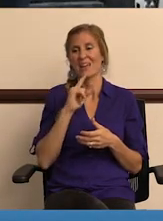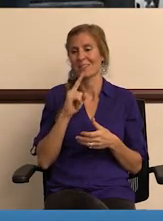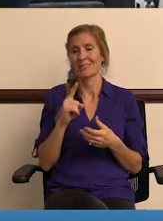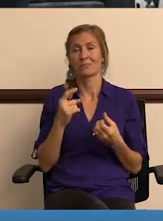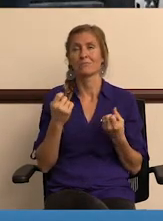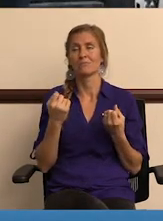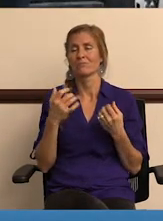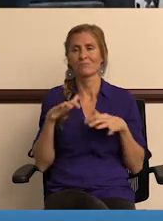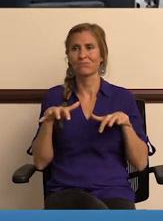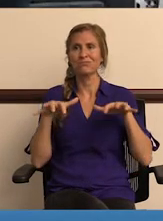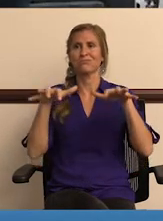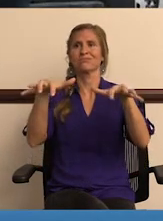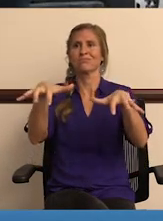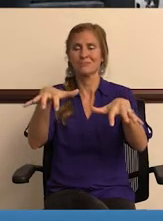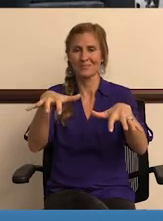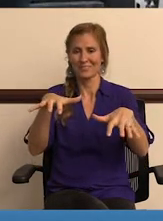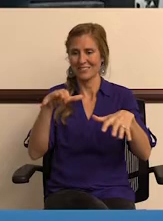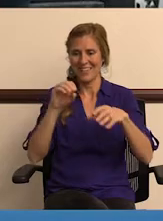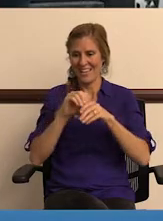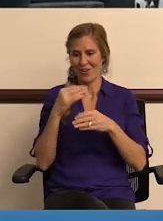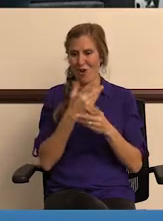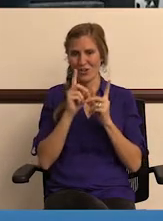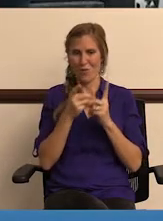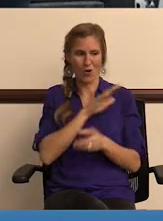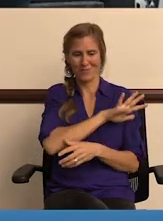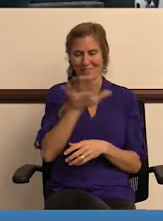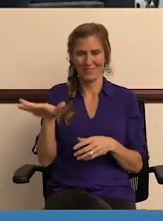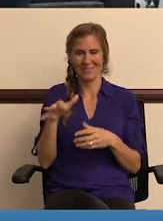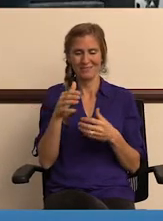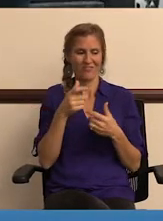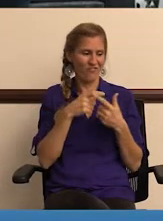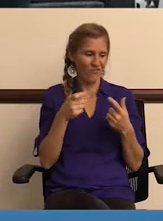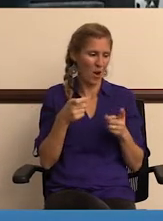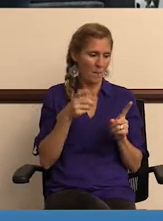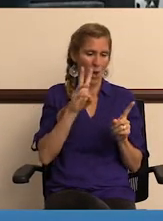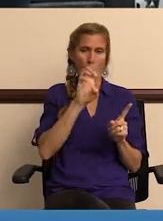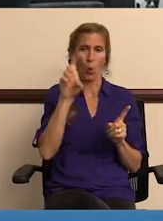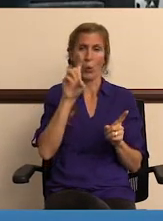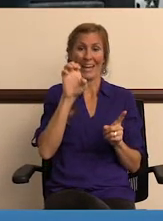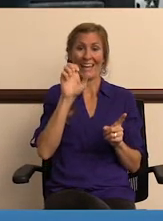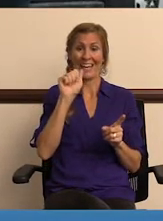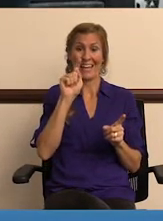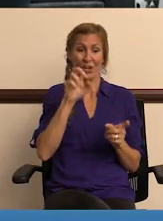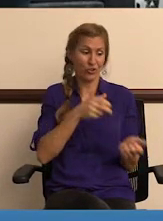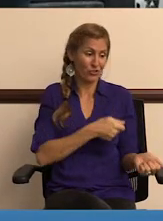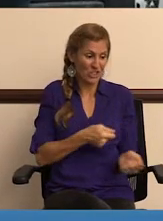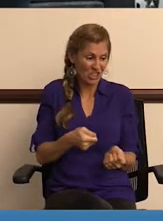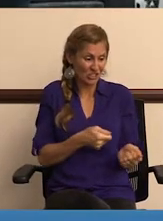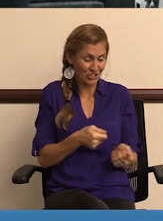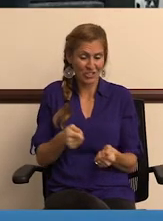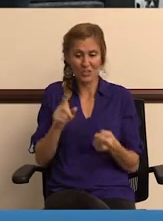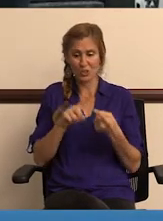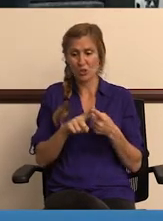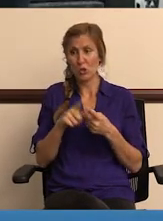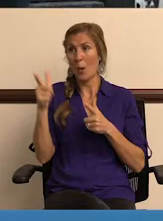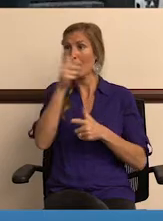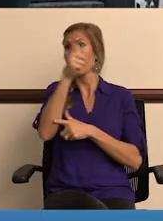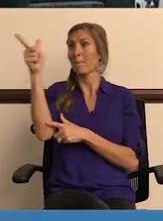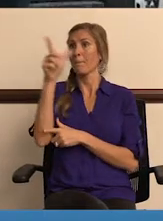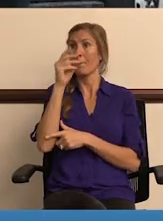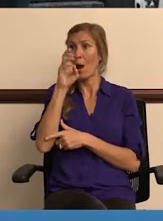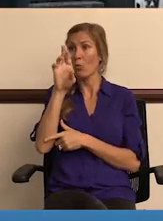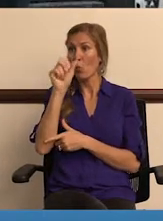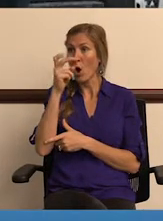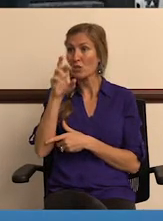you know, that's countless across our departments. Everything from a weed eater to a